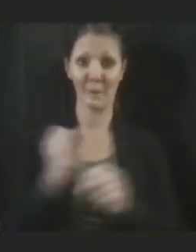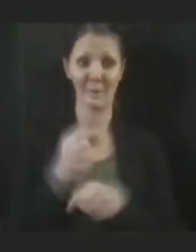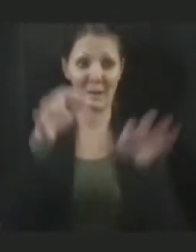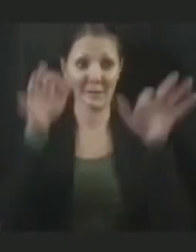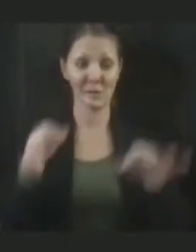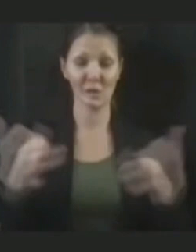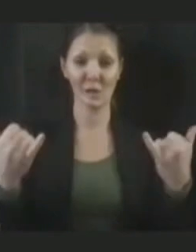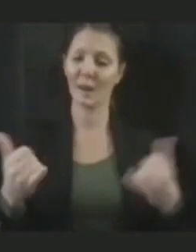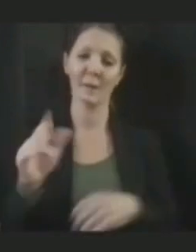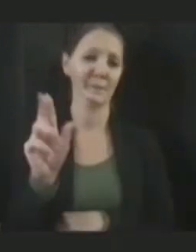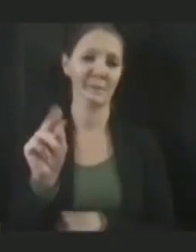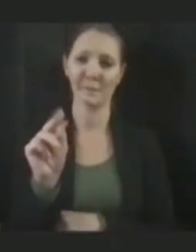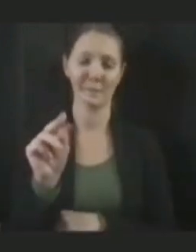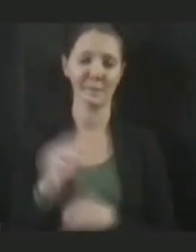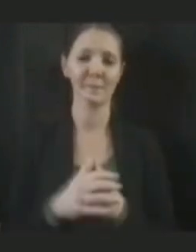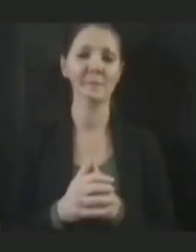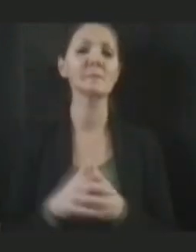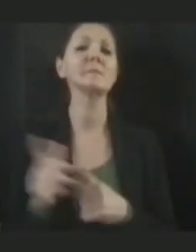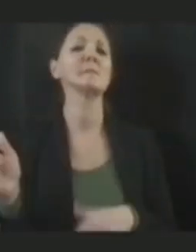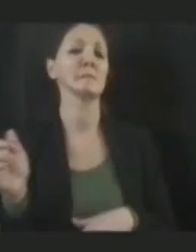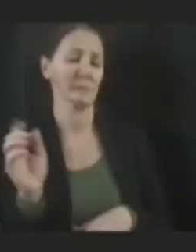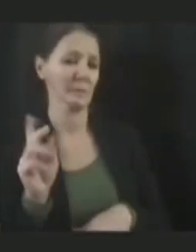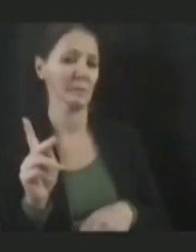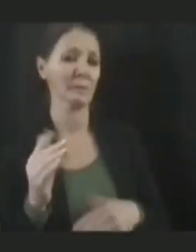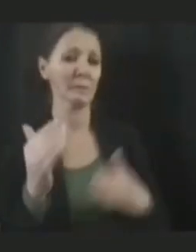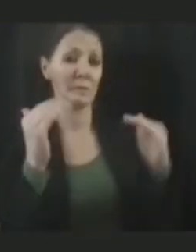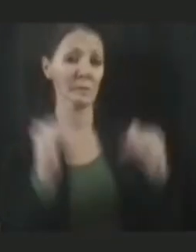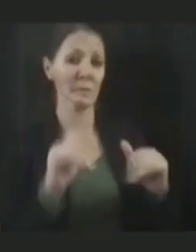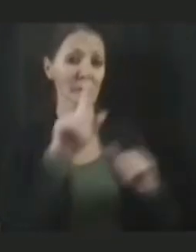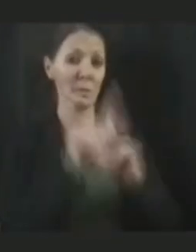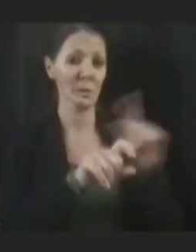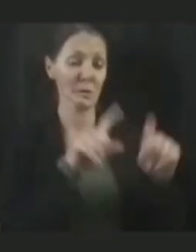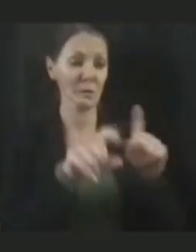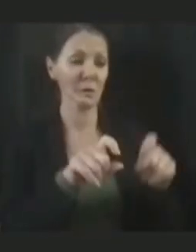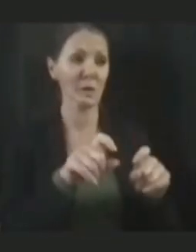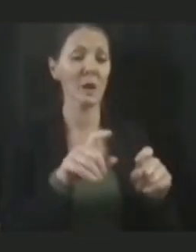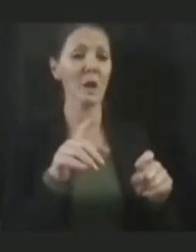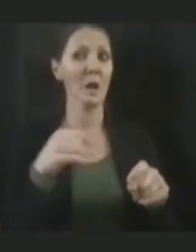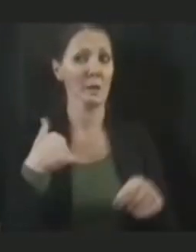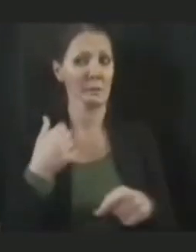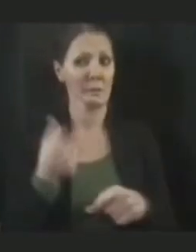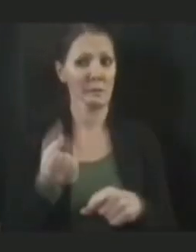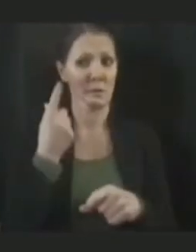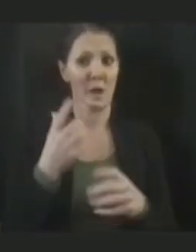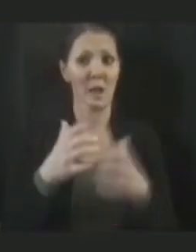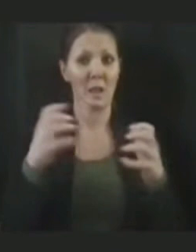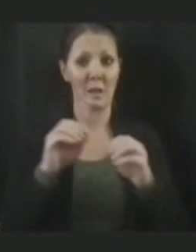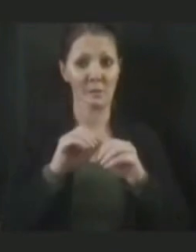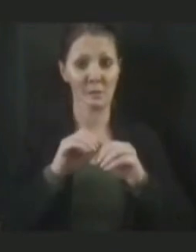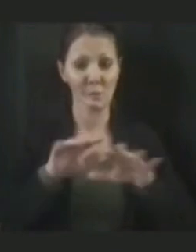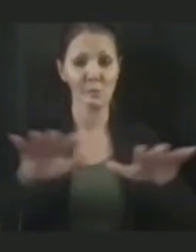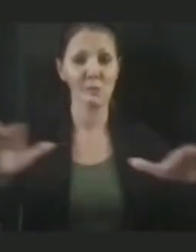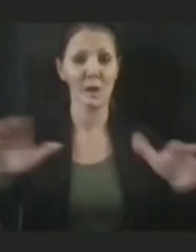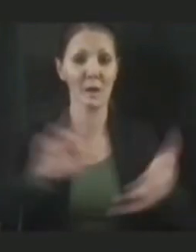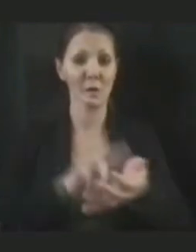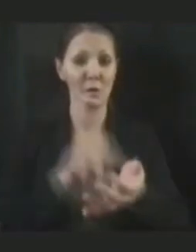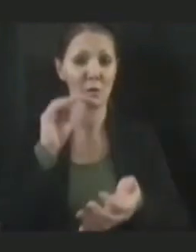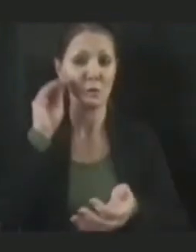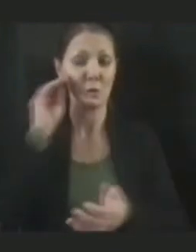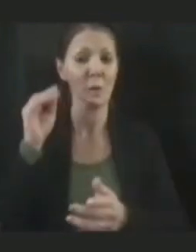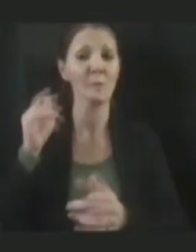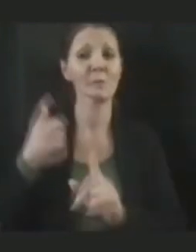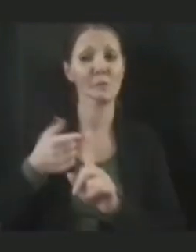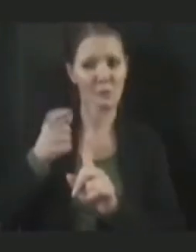My second question, my understanding is that a lot of the transmission in nursing homes is being caused by visitors. Has there been any